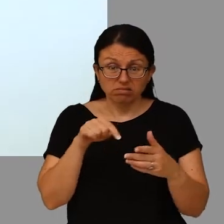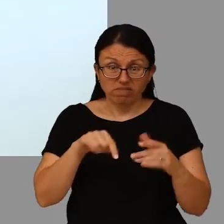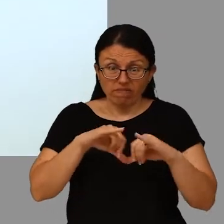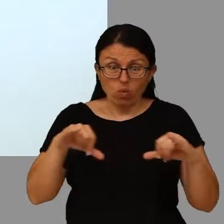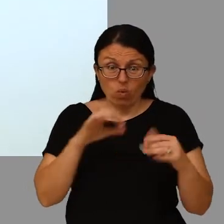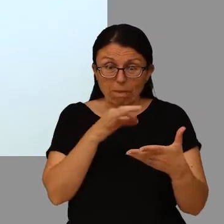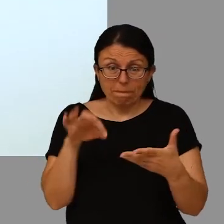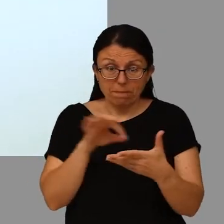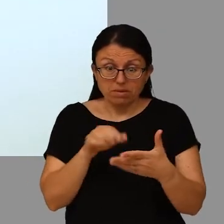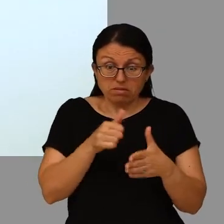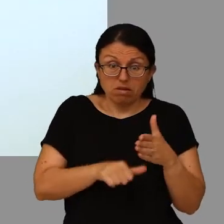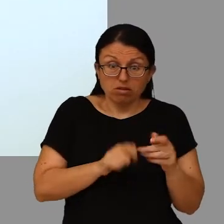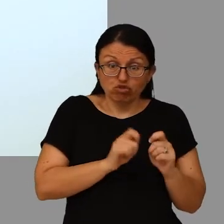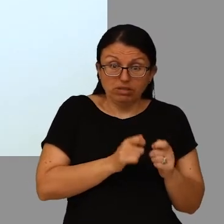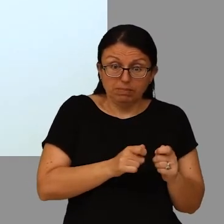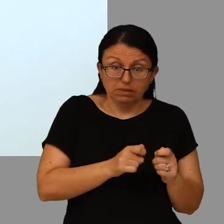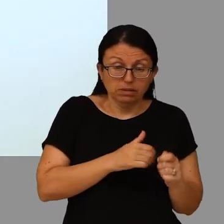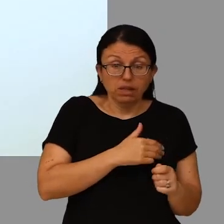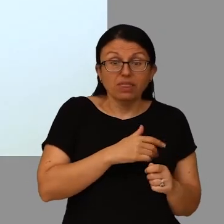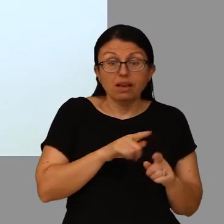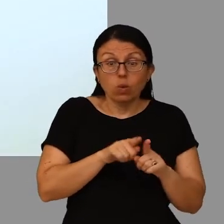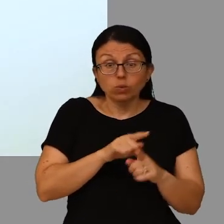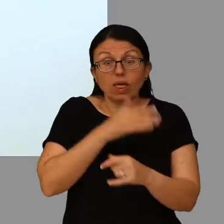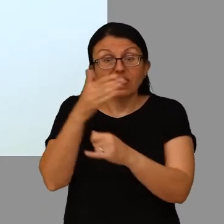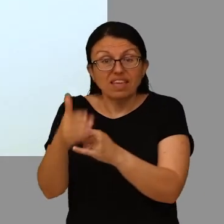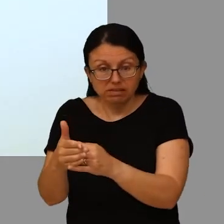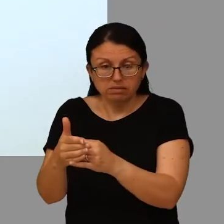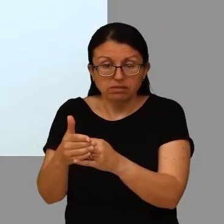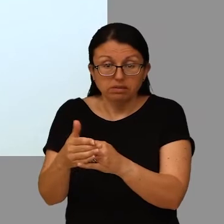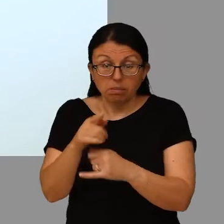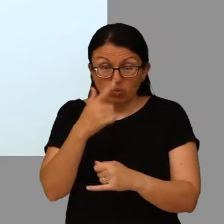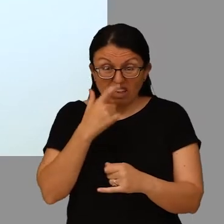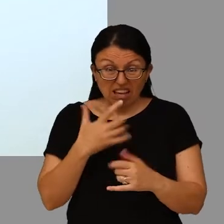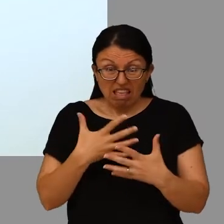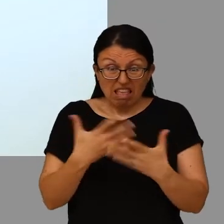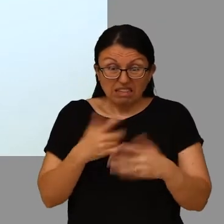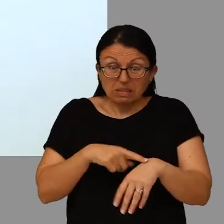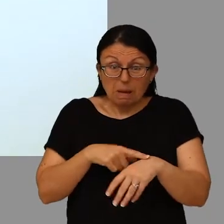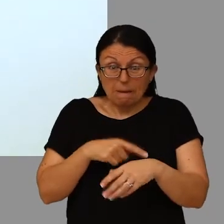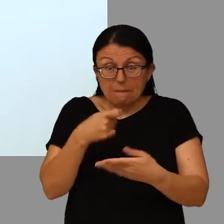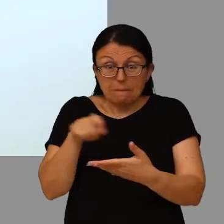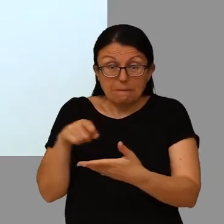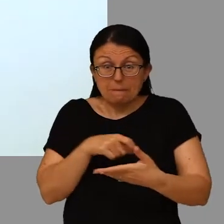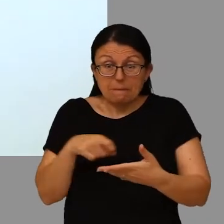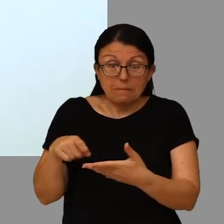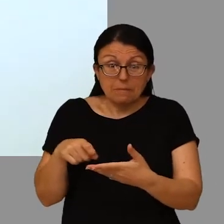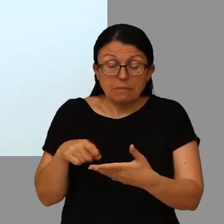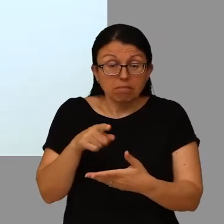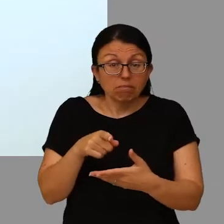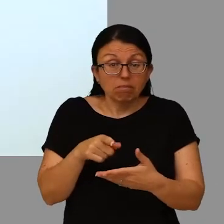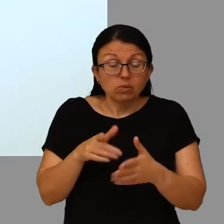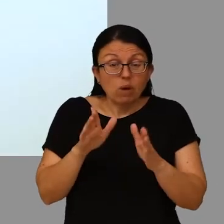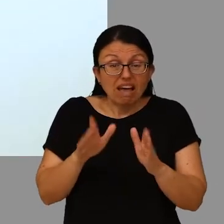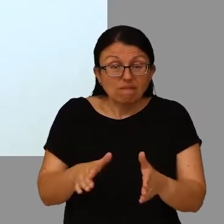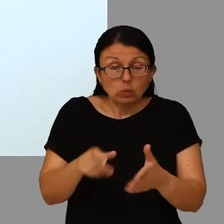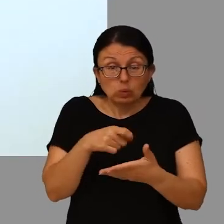HNA at the beginning of your treatment and at the end but you can do one at any point. You also don't have to wait to have a